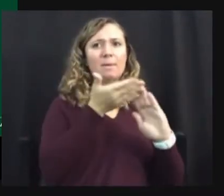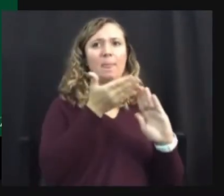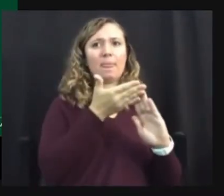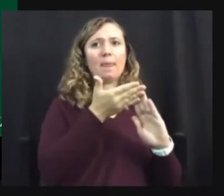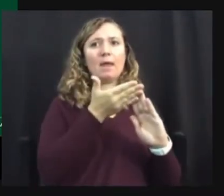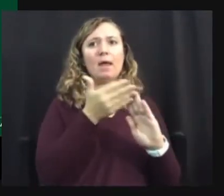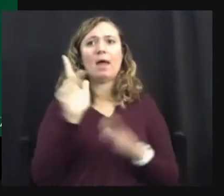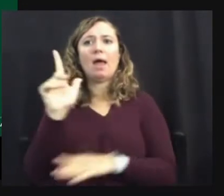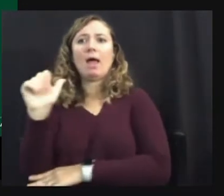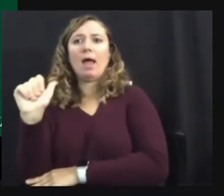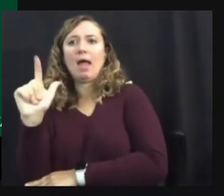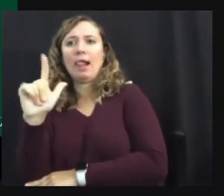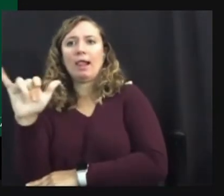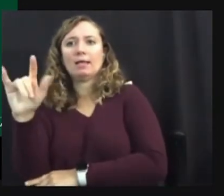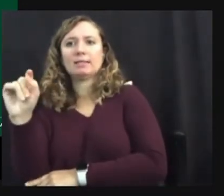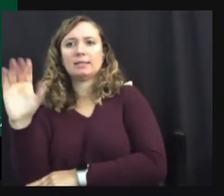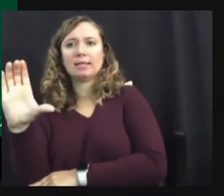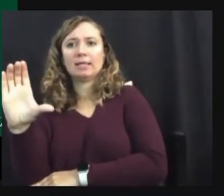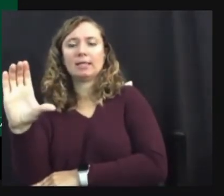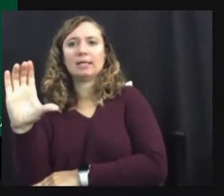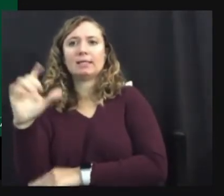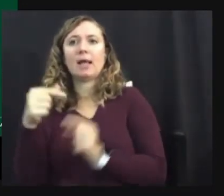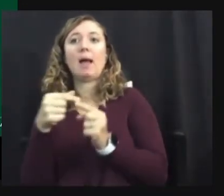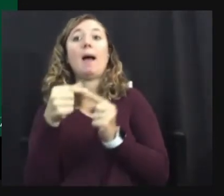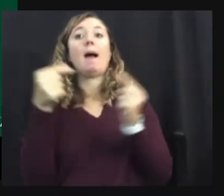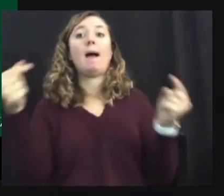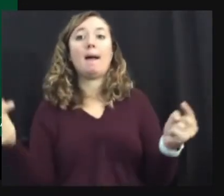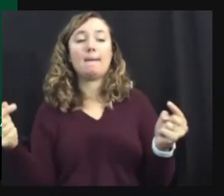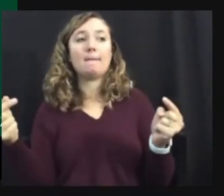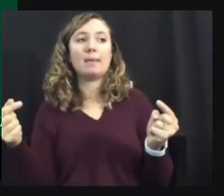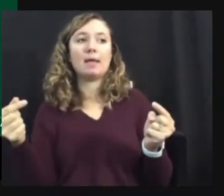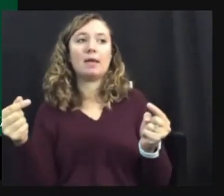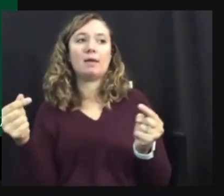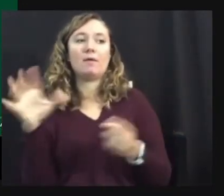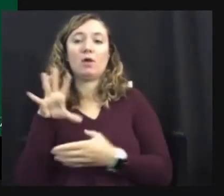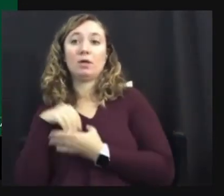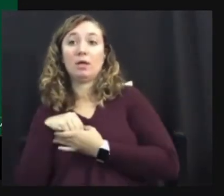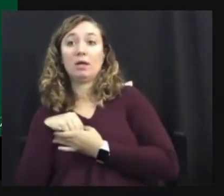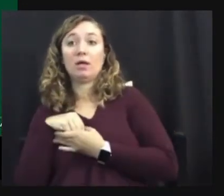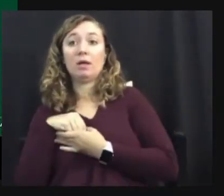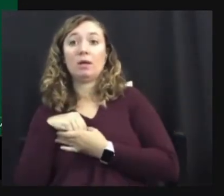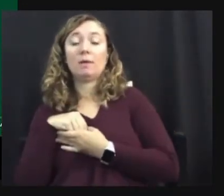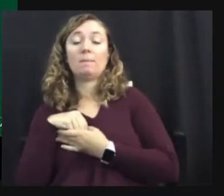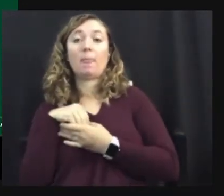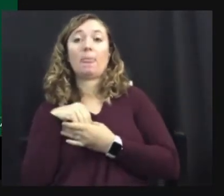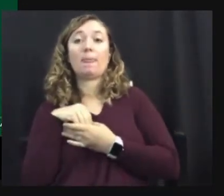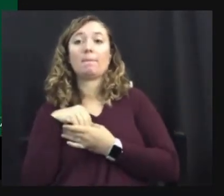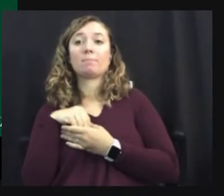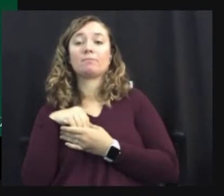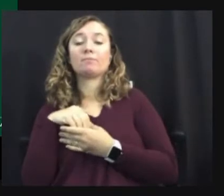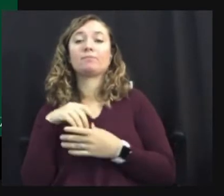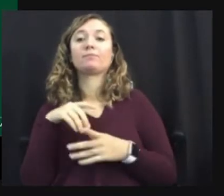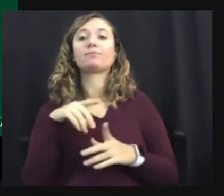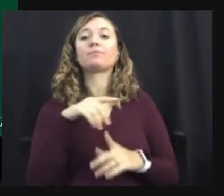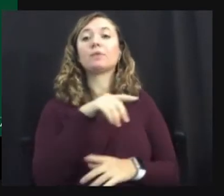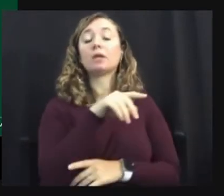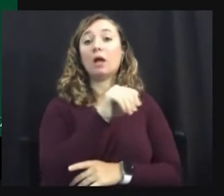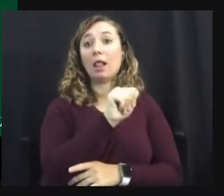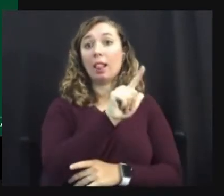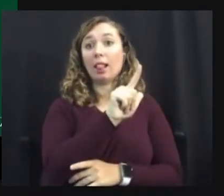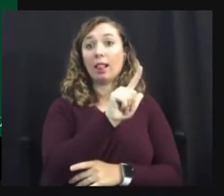of autistic. So there are allistics who are neurodivergent, but there are